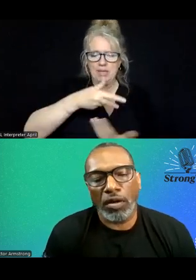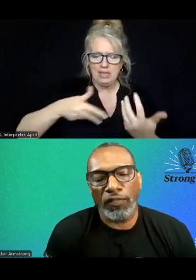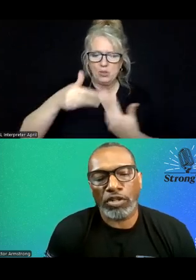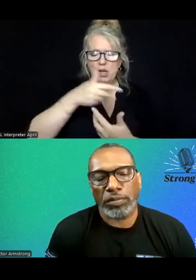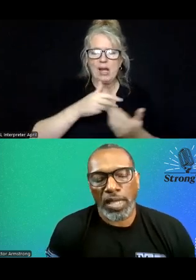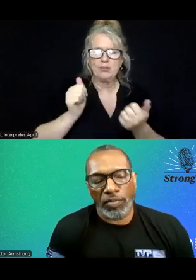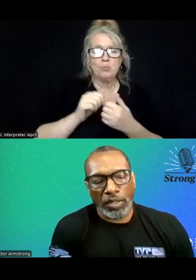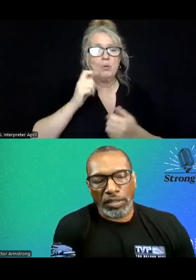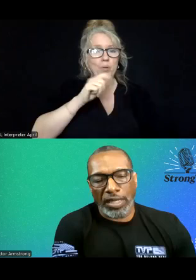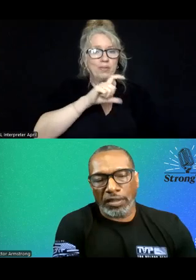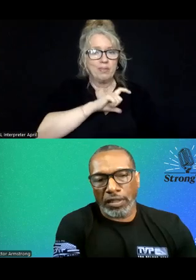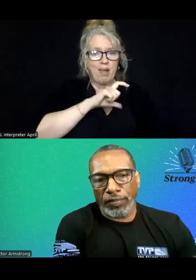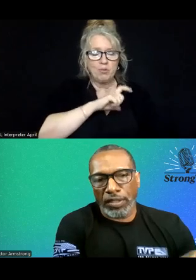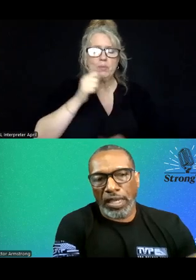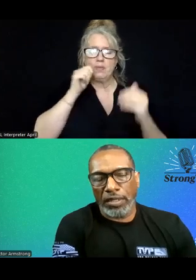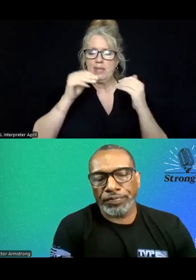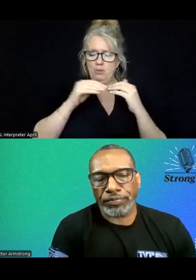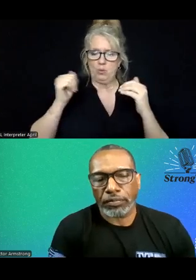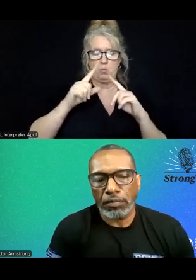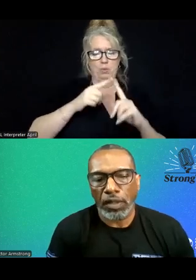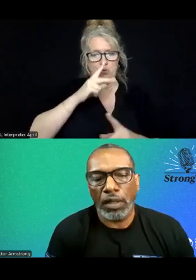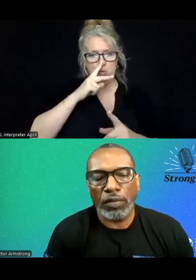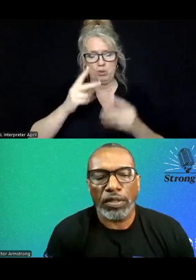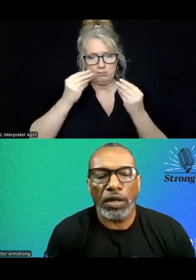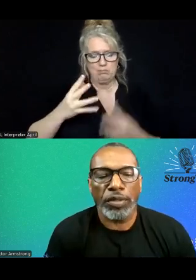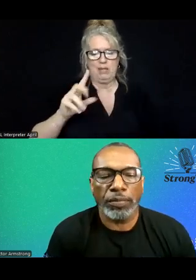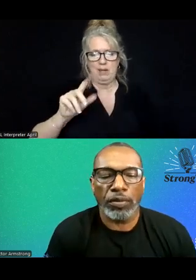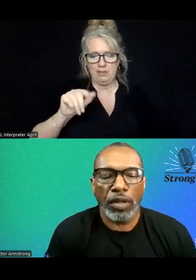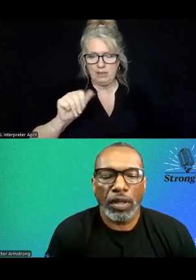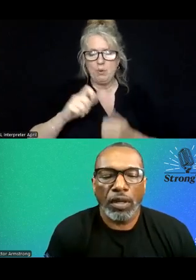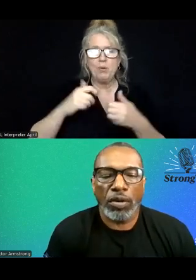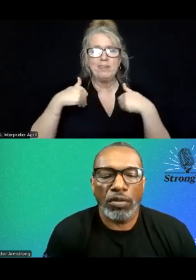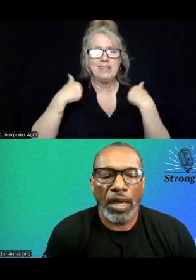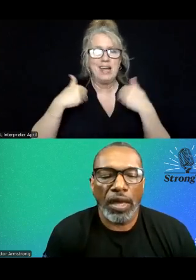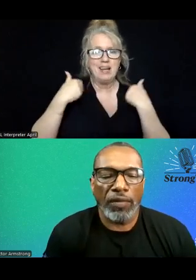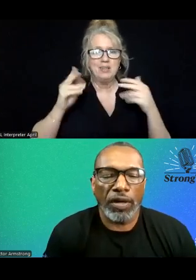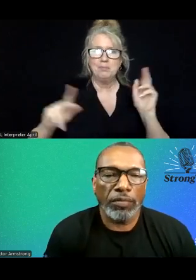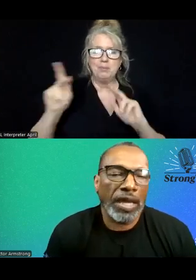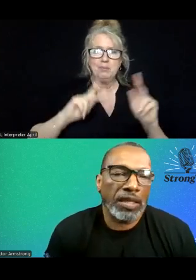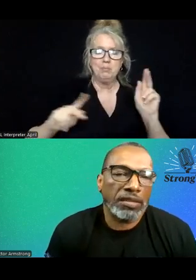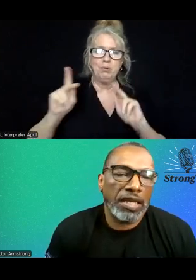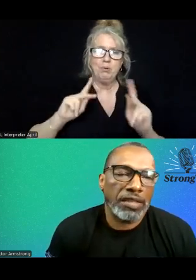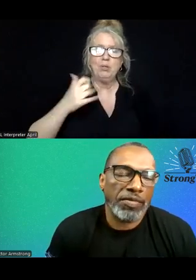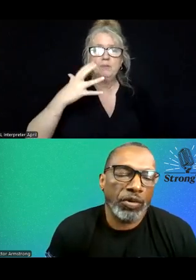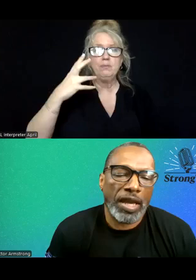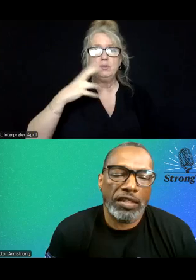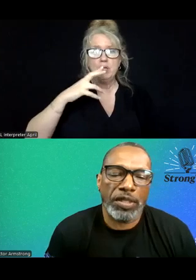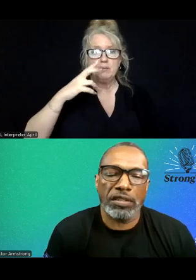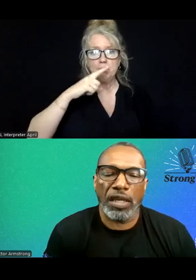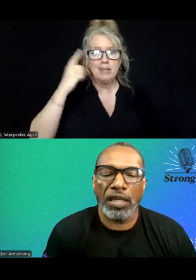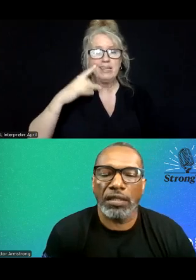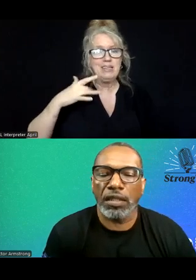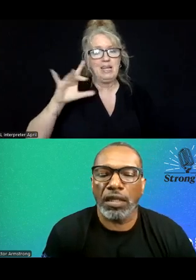law enforcement. Even when we looked at the data with the young people, when you have Black kids eight times